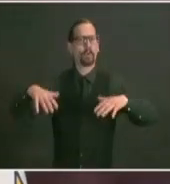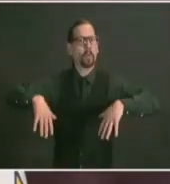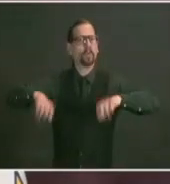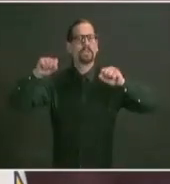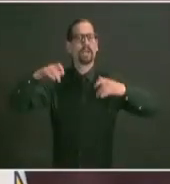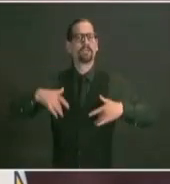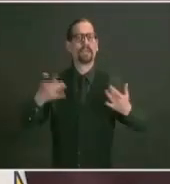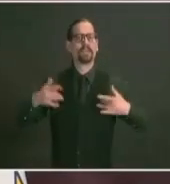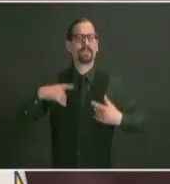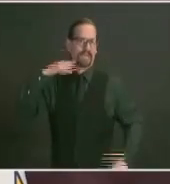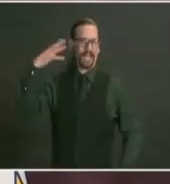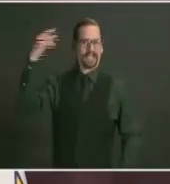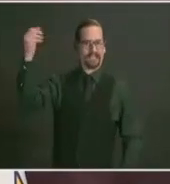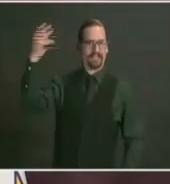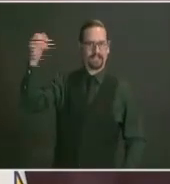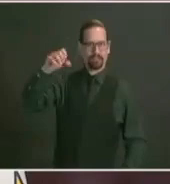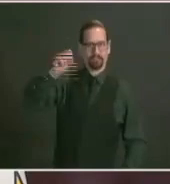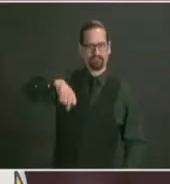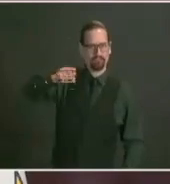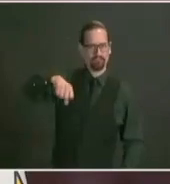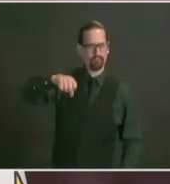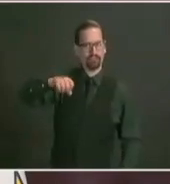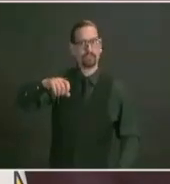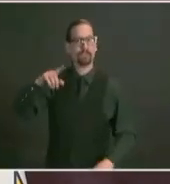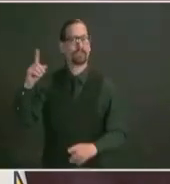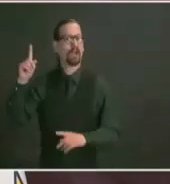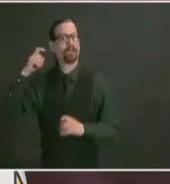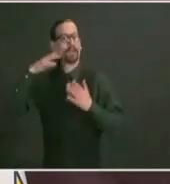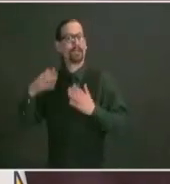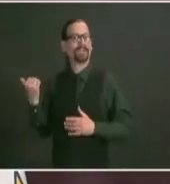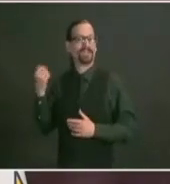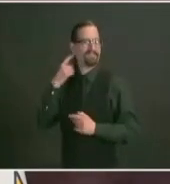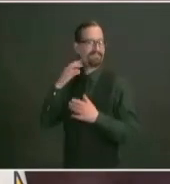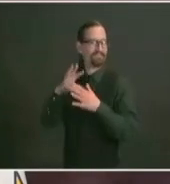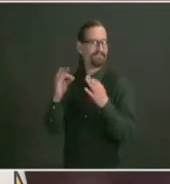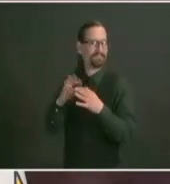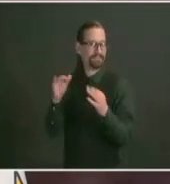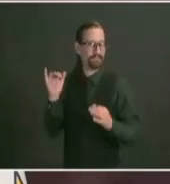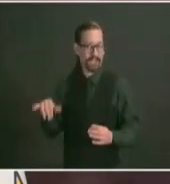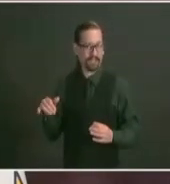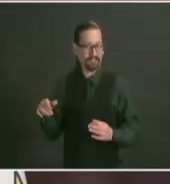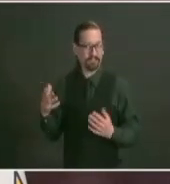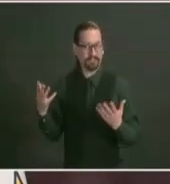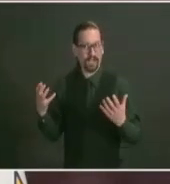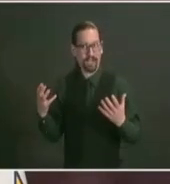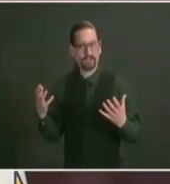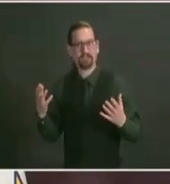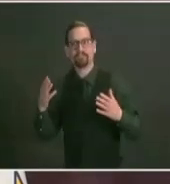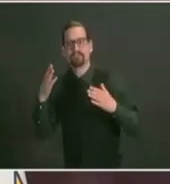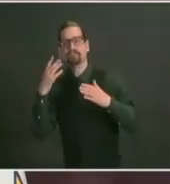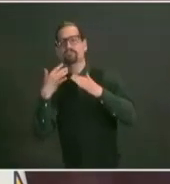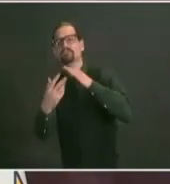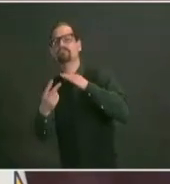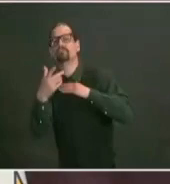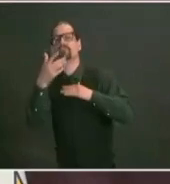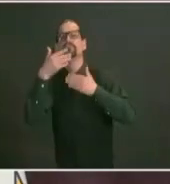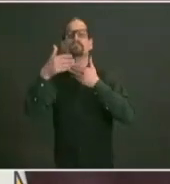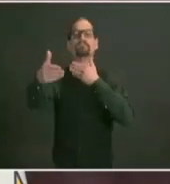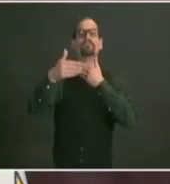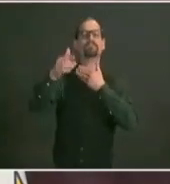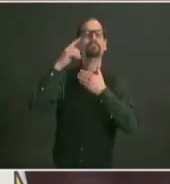to provide predictability where we can so the big takeaway for today is that starting may 1st